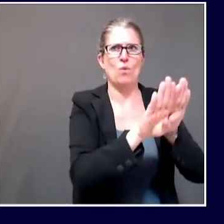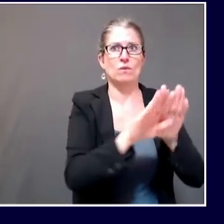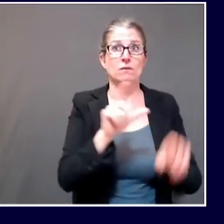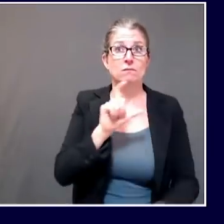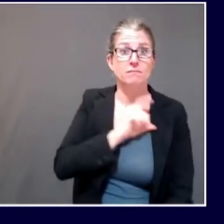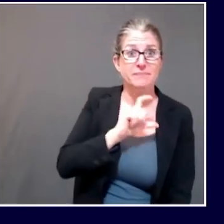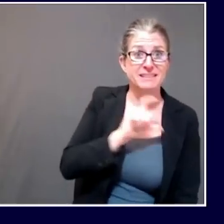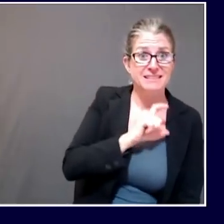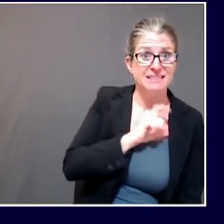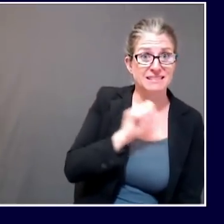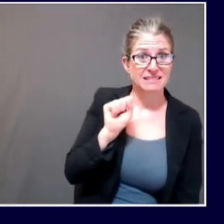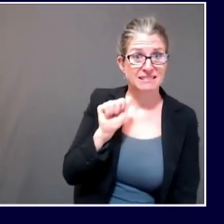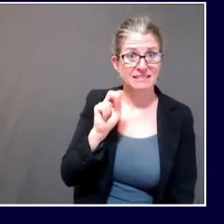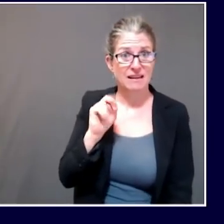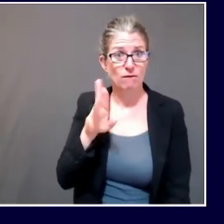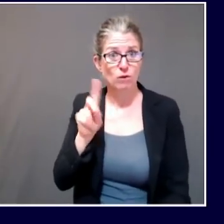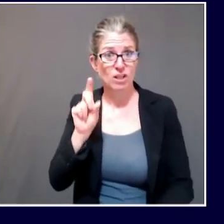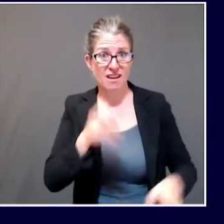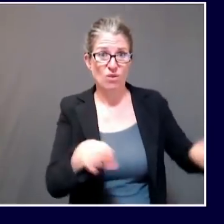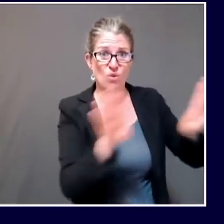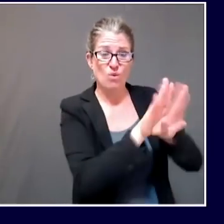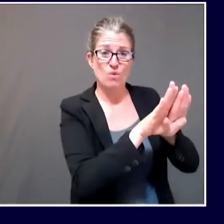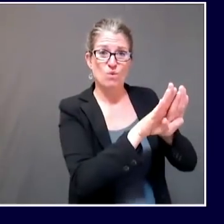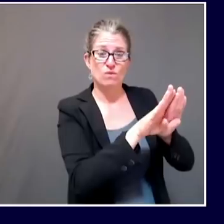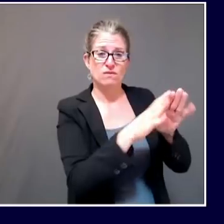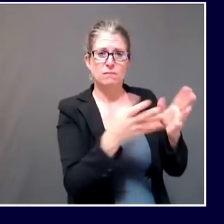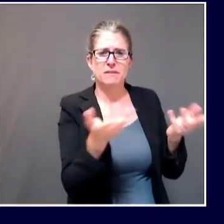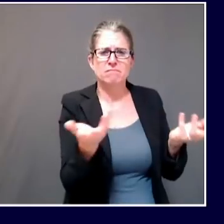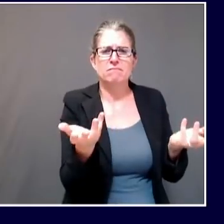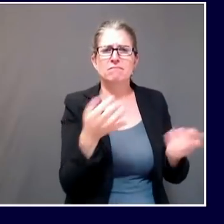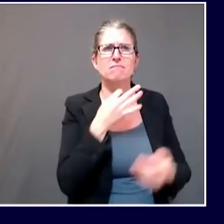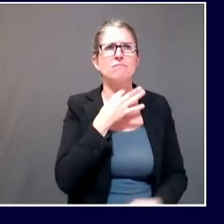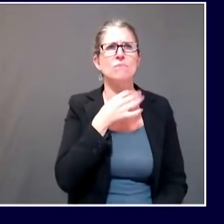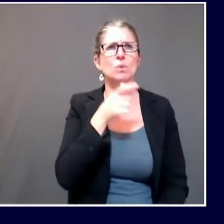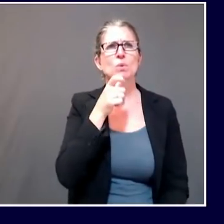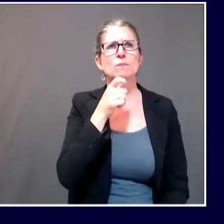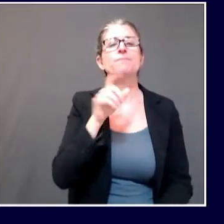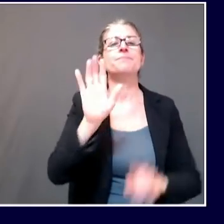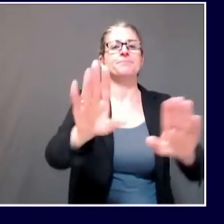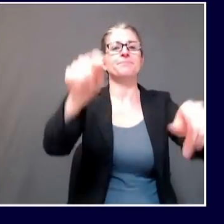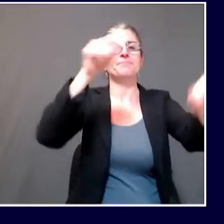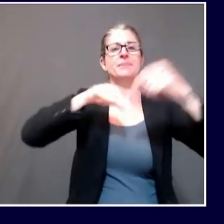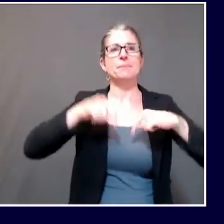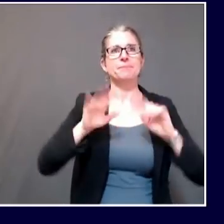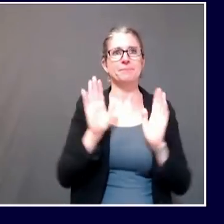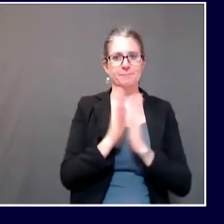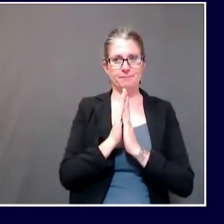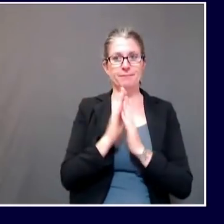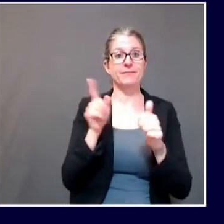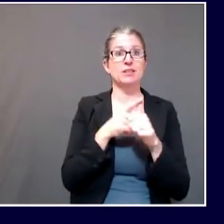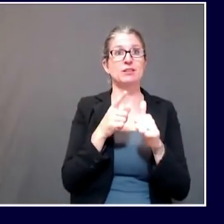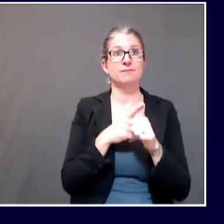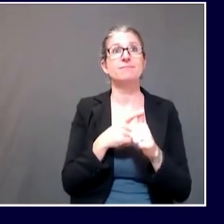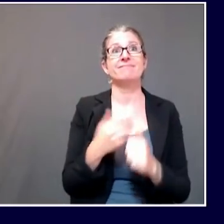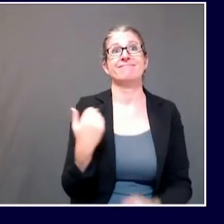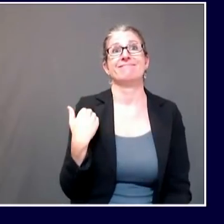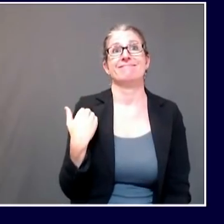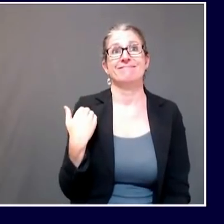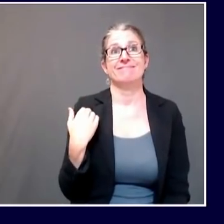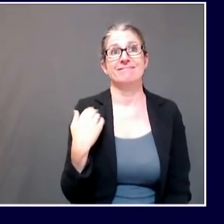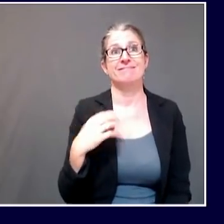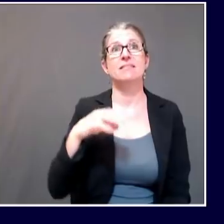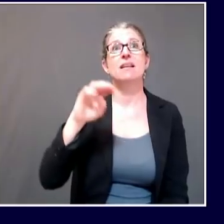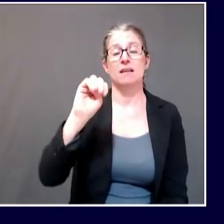So Stephen, let me just rewind a bit. What I said was Maine CDC doesn't license churches.